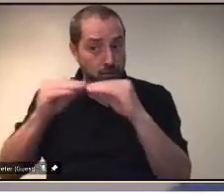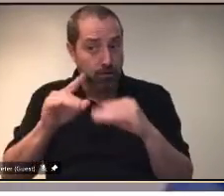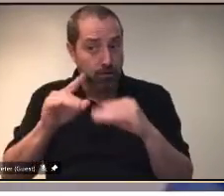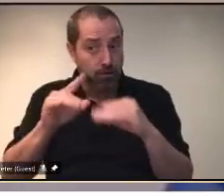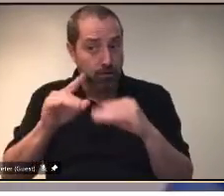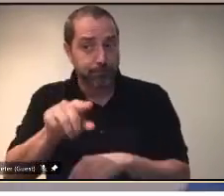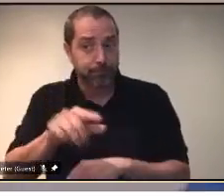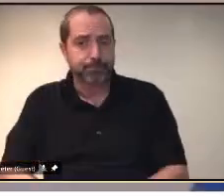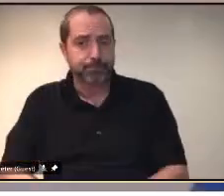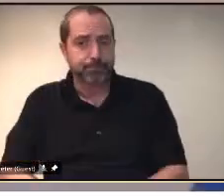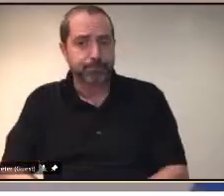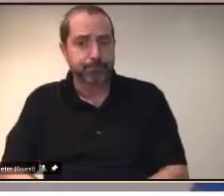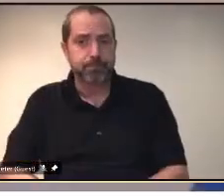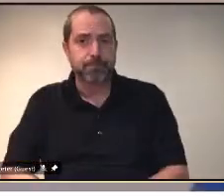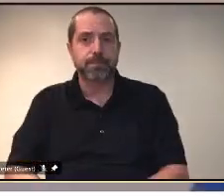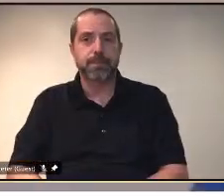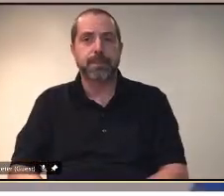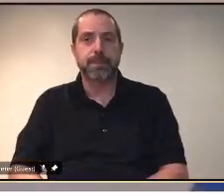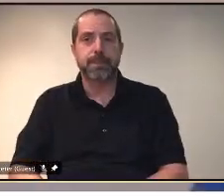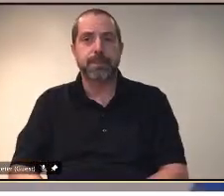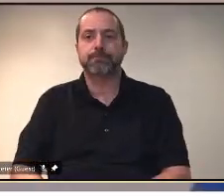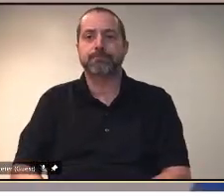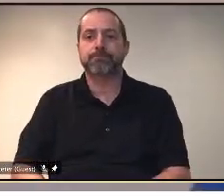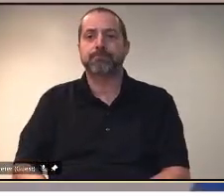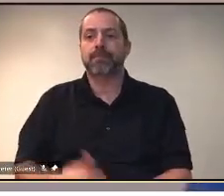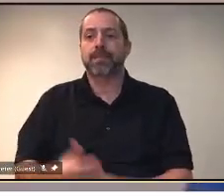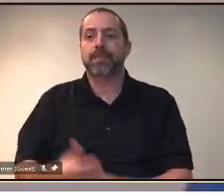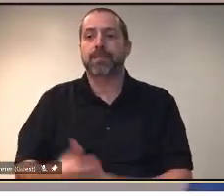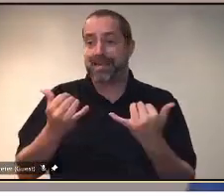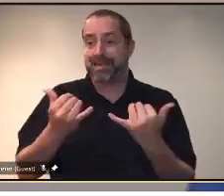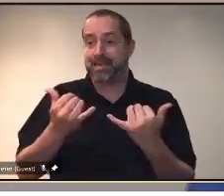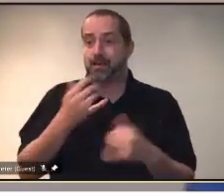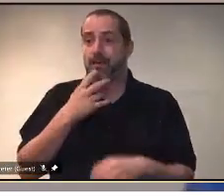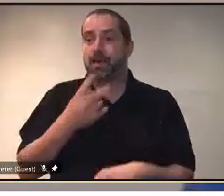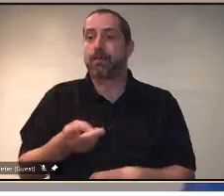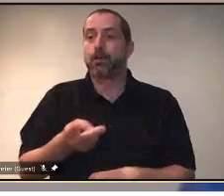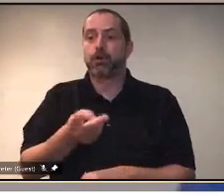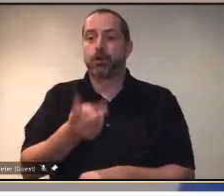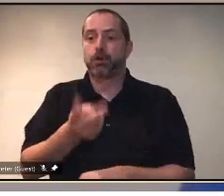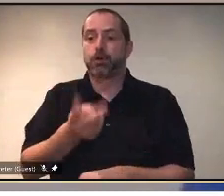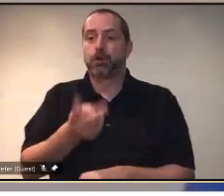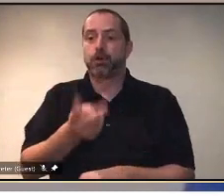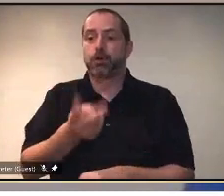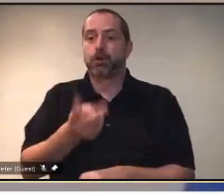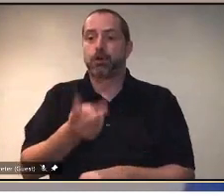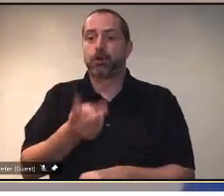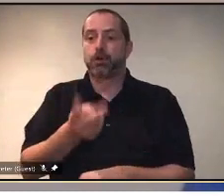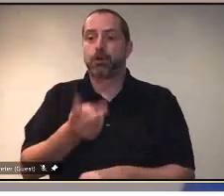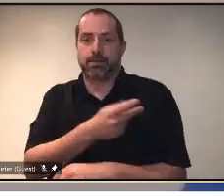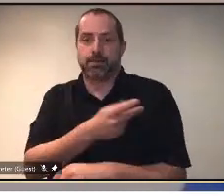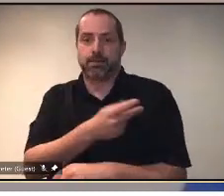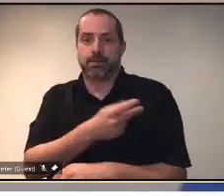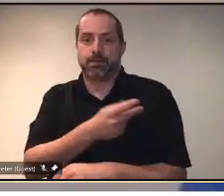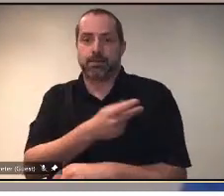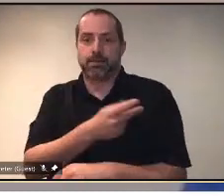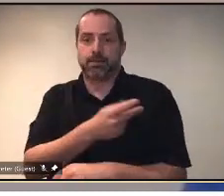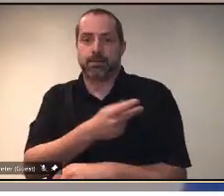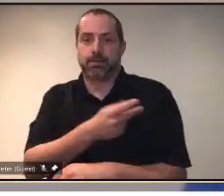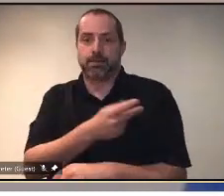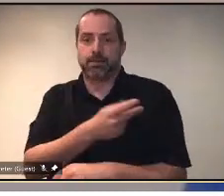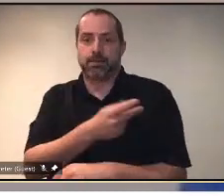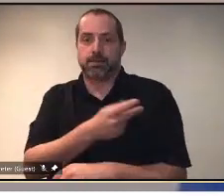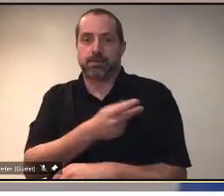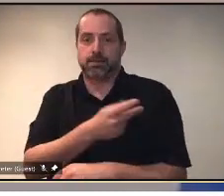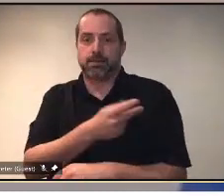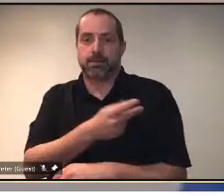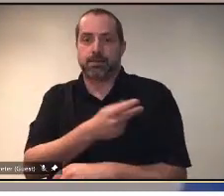so so to date we've had a total of two patients that have been transferred to Saskatchewan ICUs one has been repatriated and